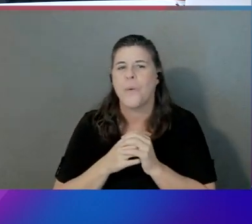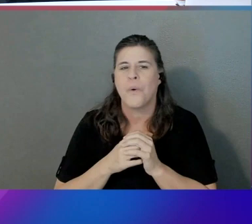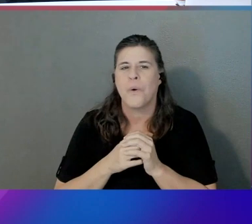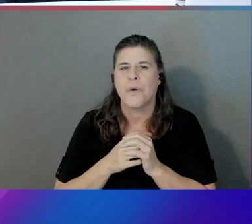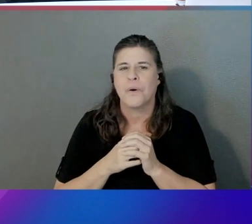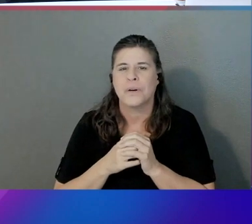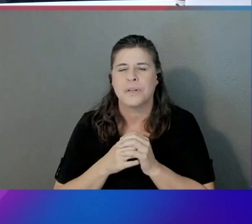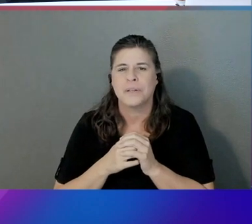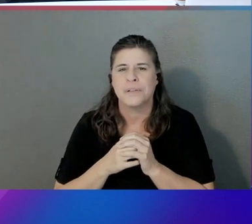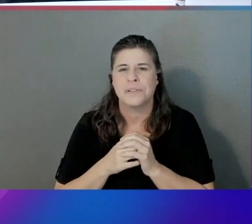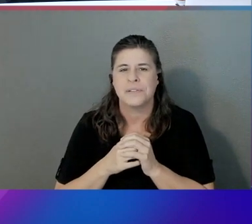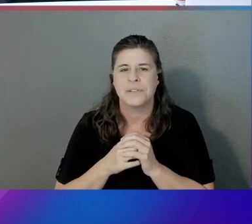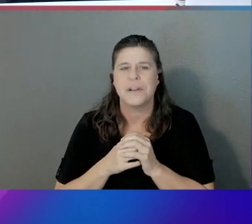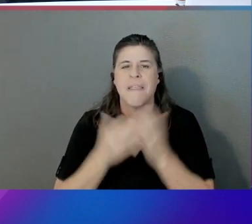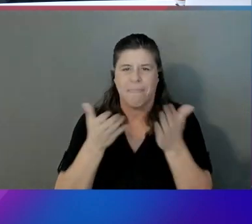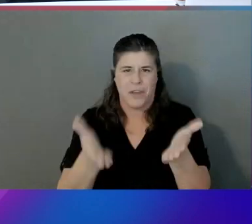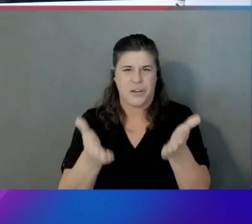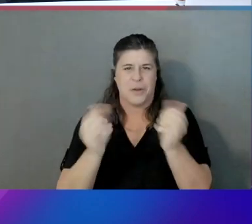There you go, folks.